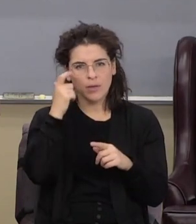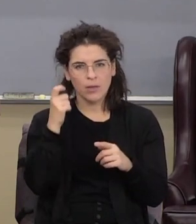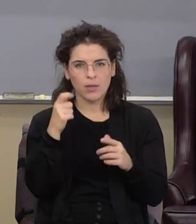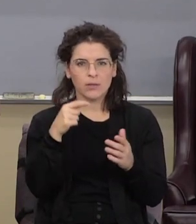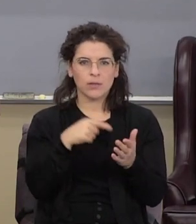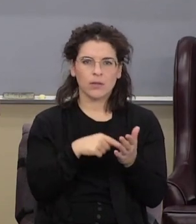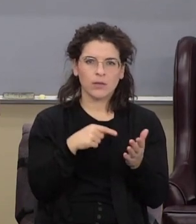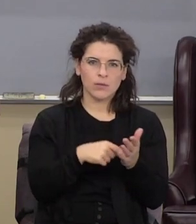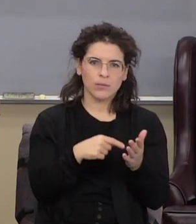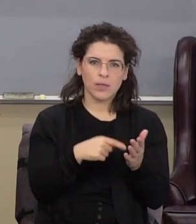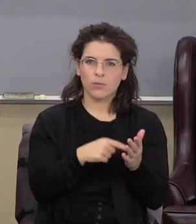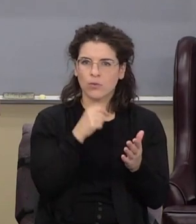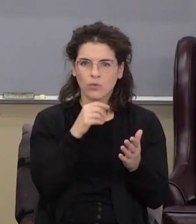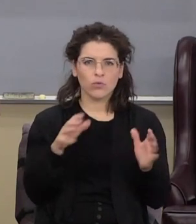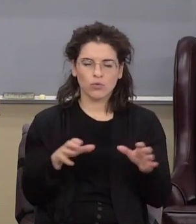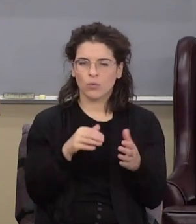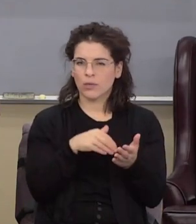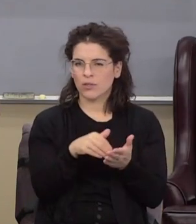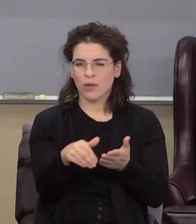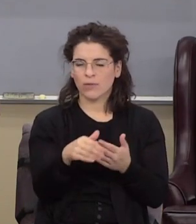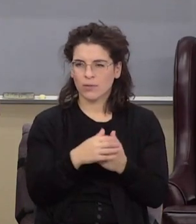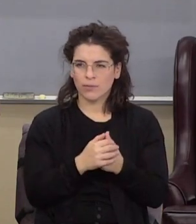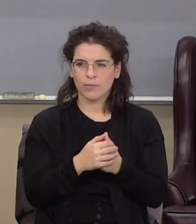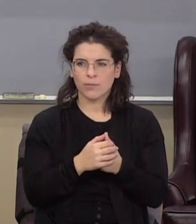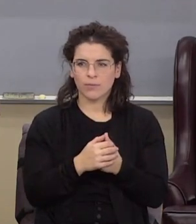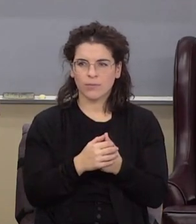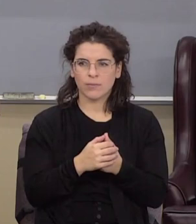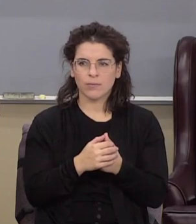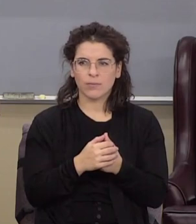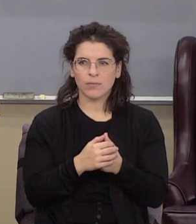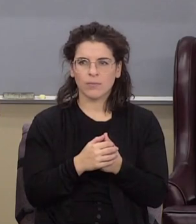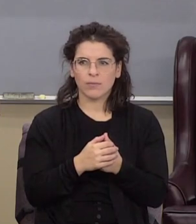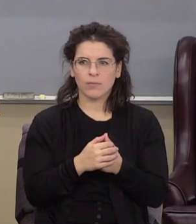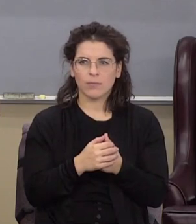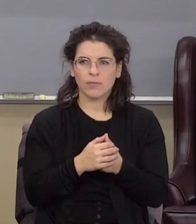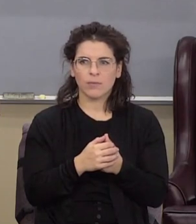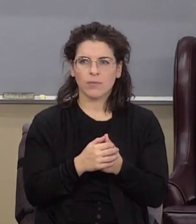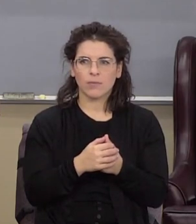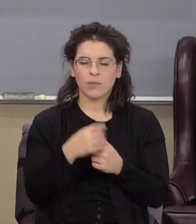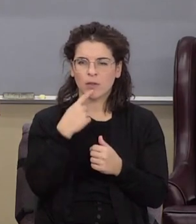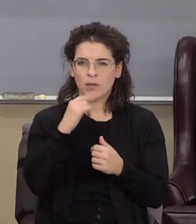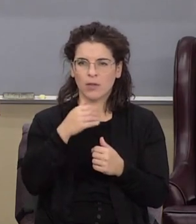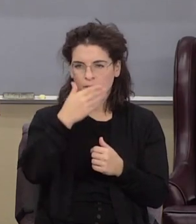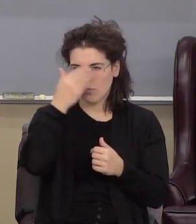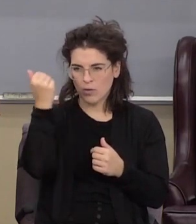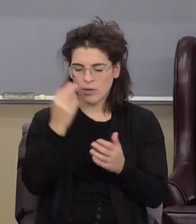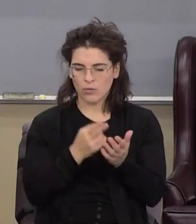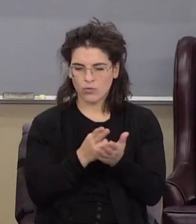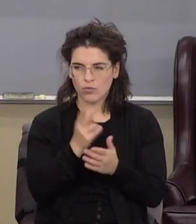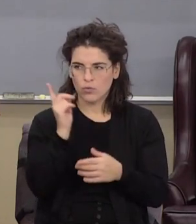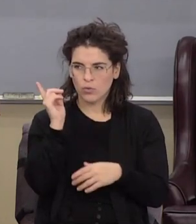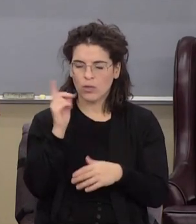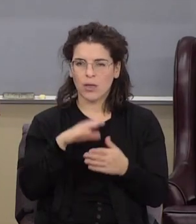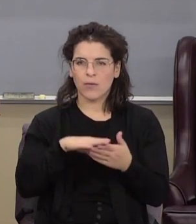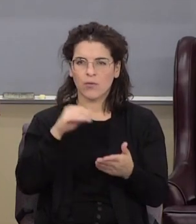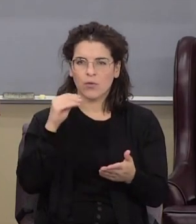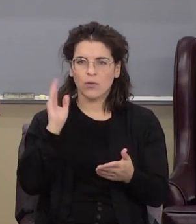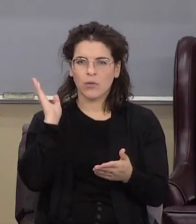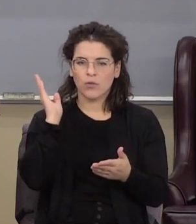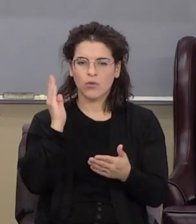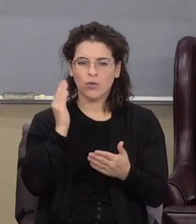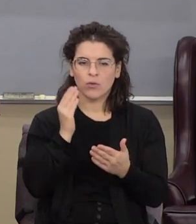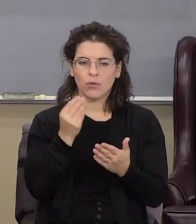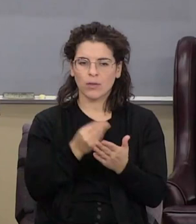involved in it, we don't do it quite as often. And those kind of things. So I just say that to you. Forgotten truths, I'm up there. I learned that their income